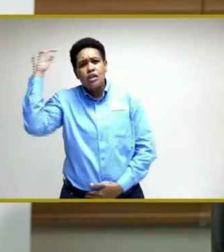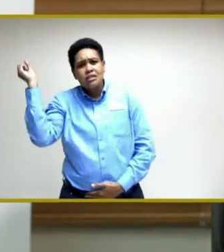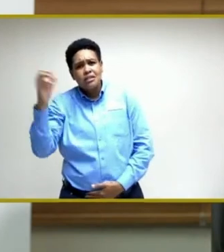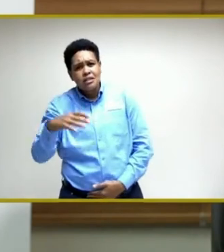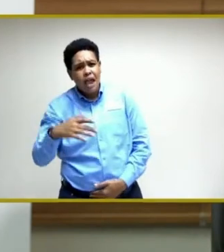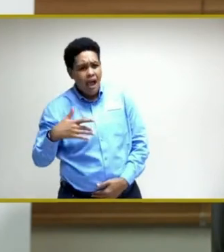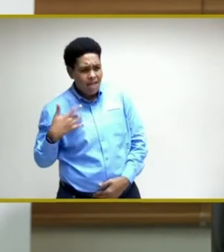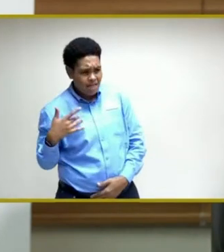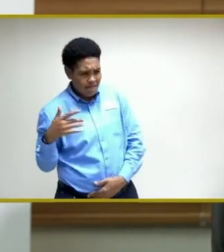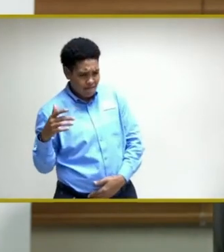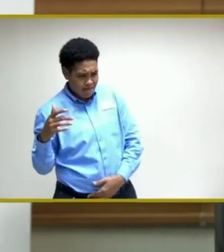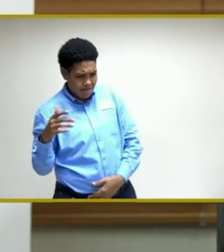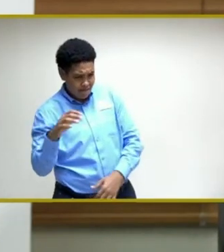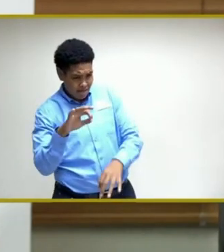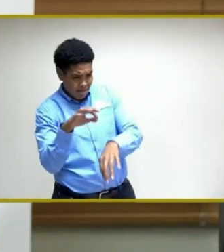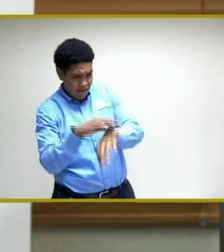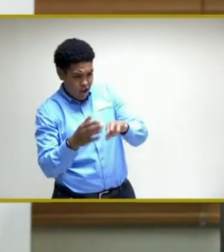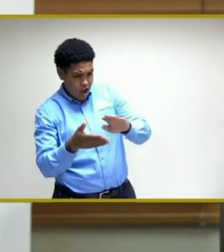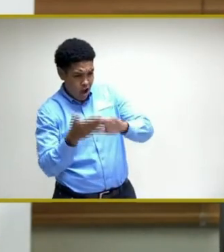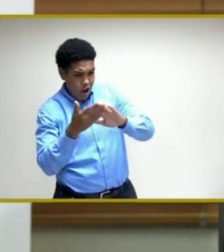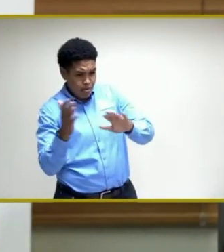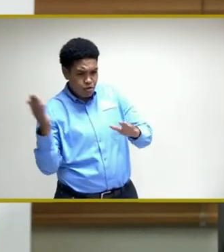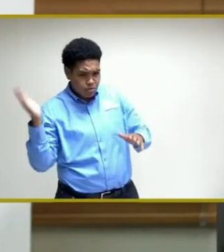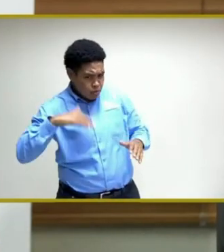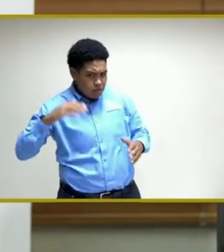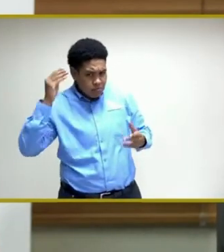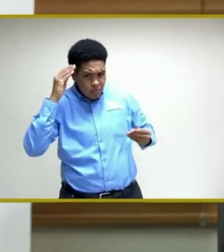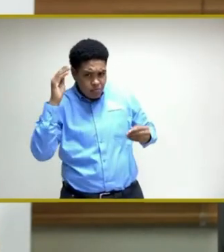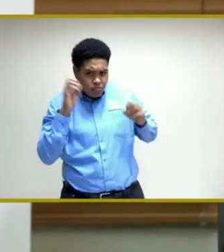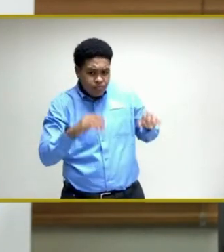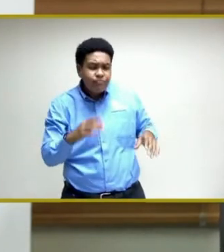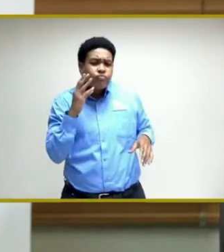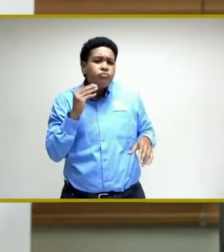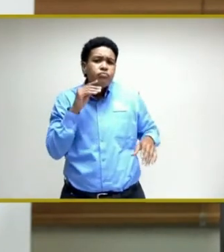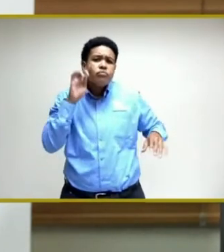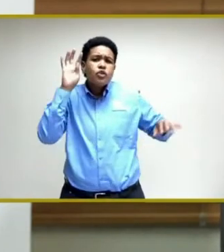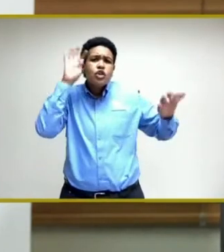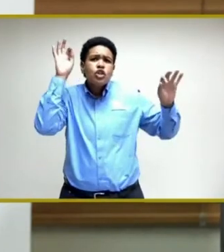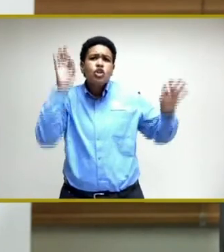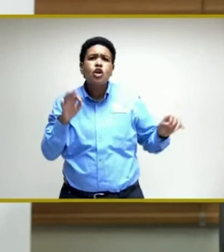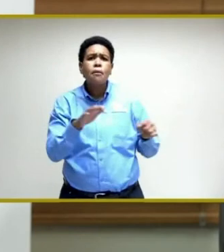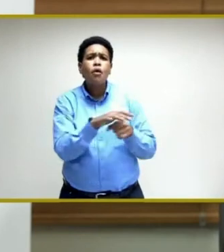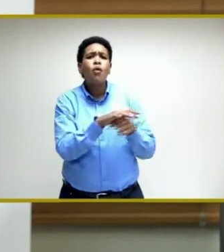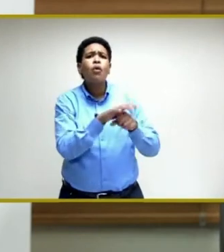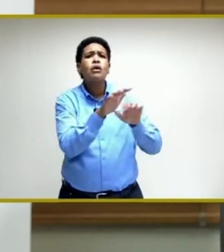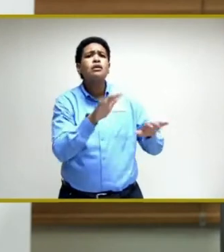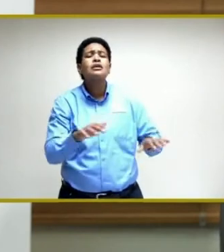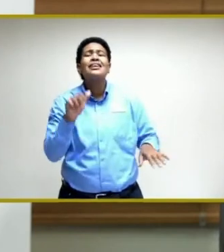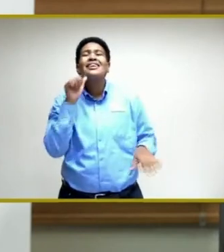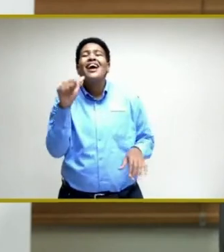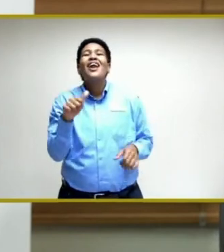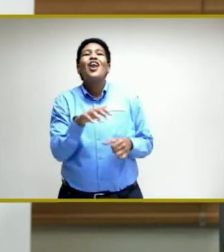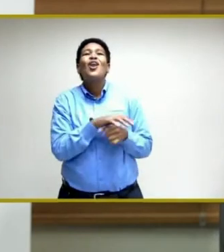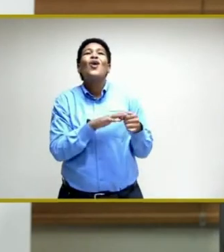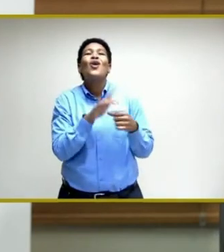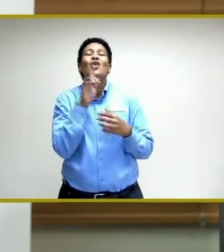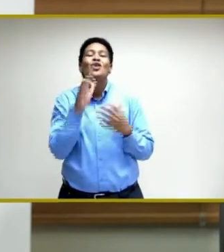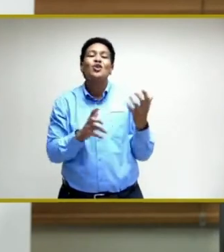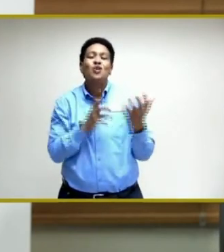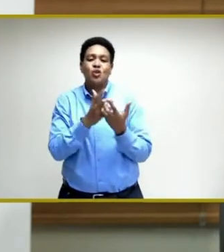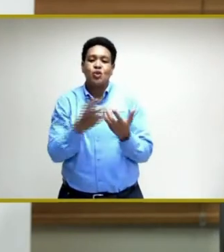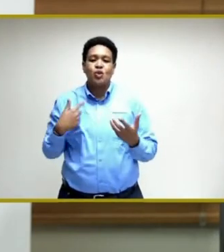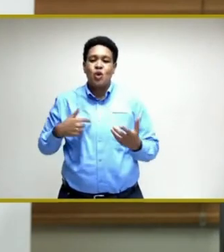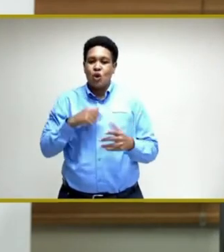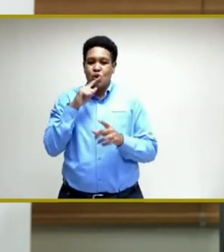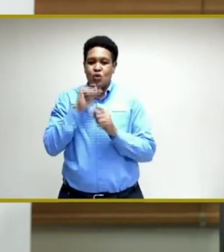field operation to experience to determine on sites. Not sites that suit us in